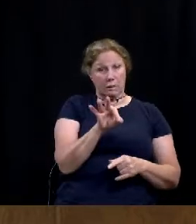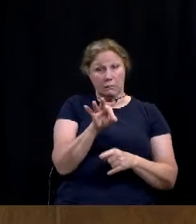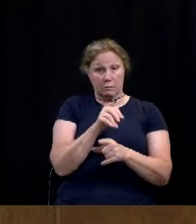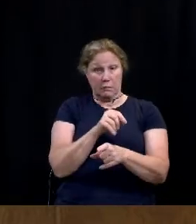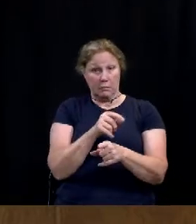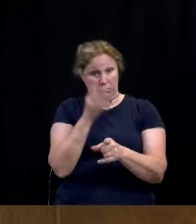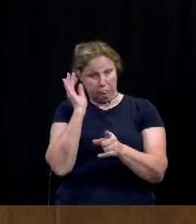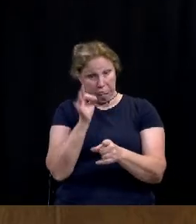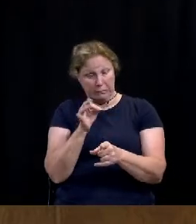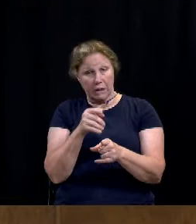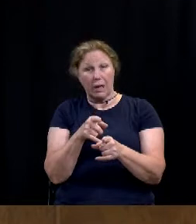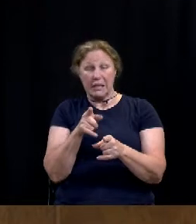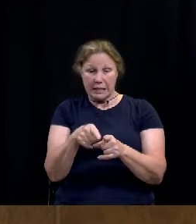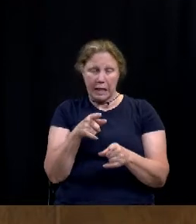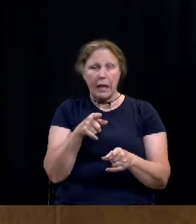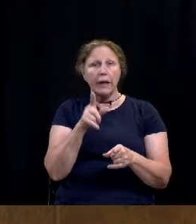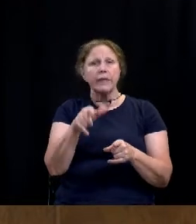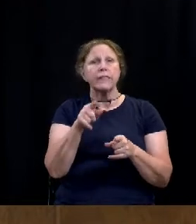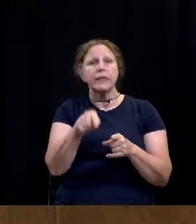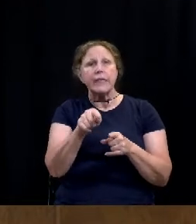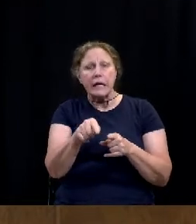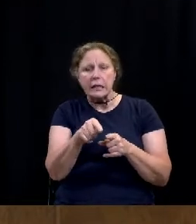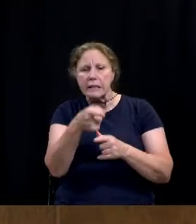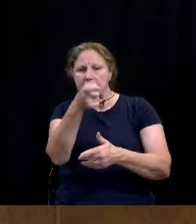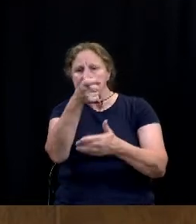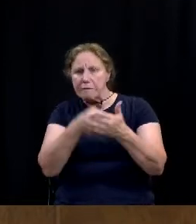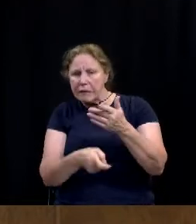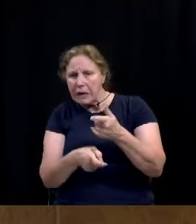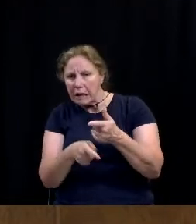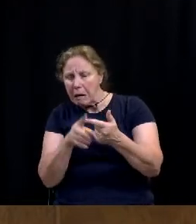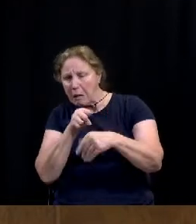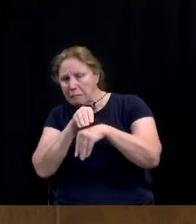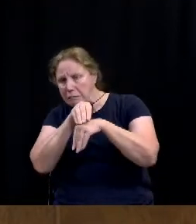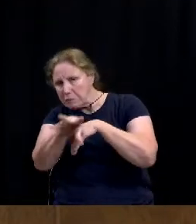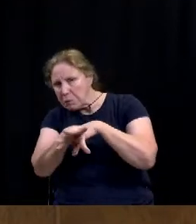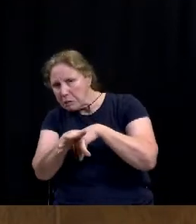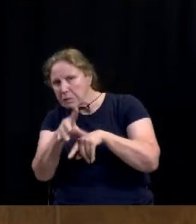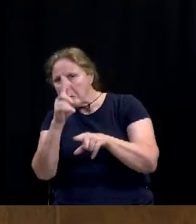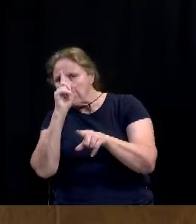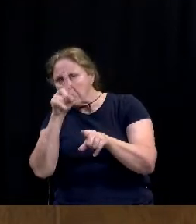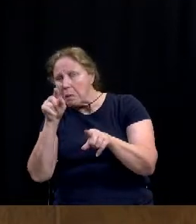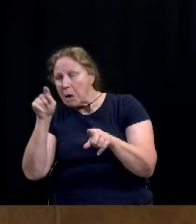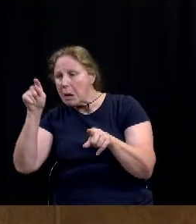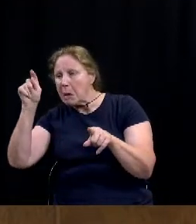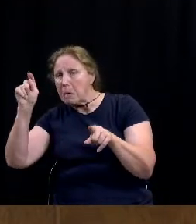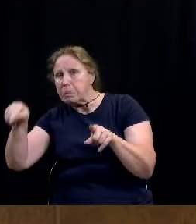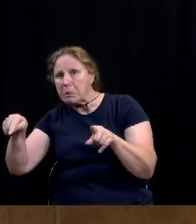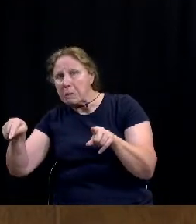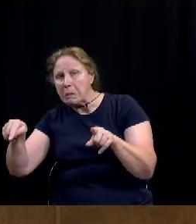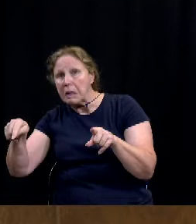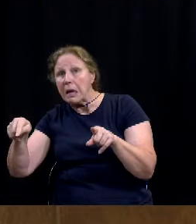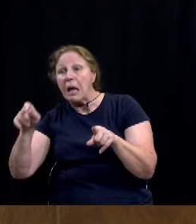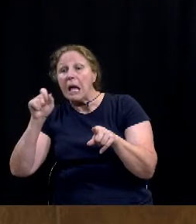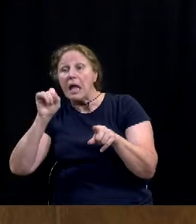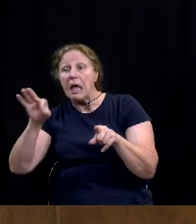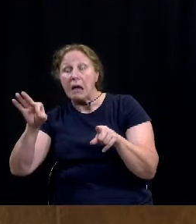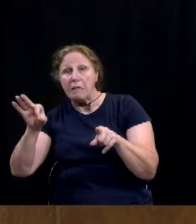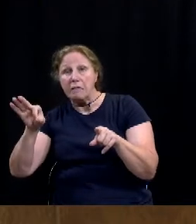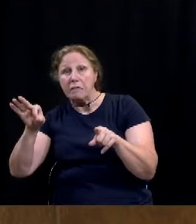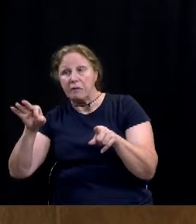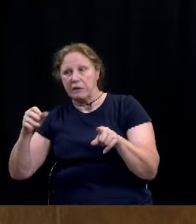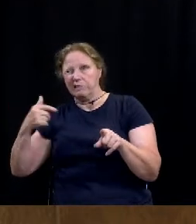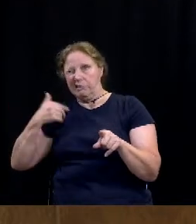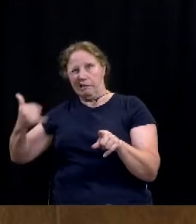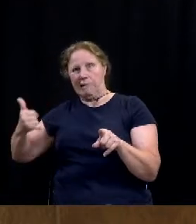to be able to say, hey, what was this fee structure do on projects that were, that would have been subject to that impact fee